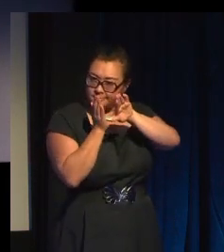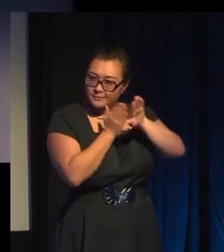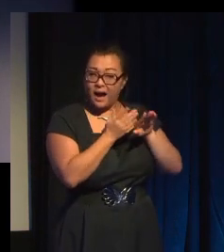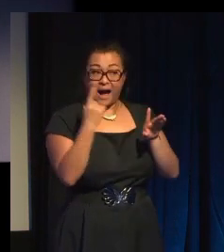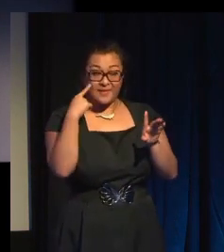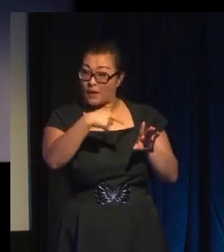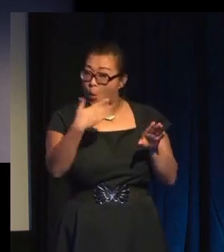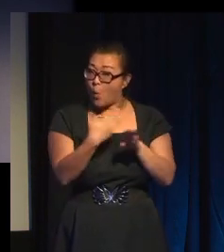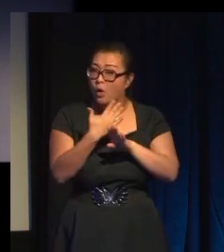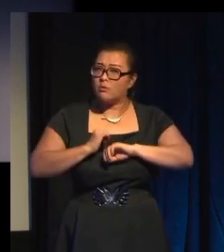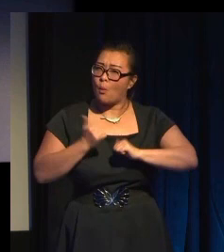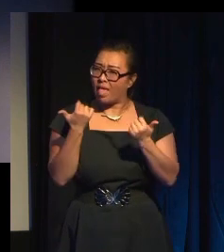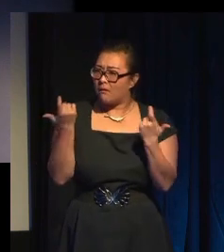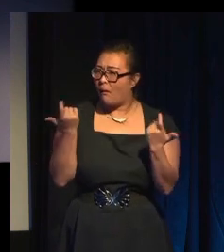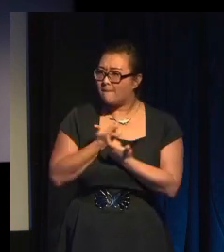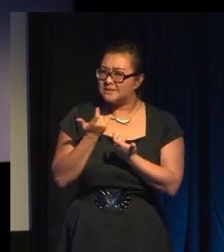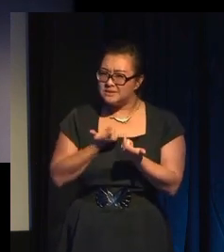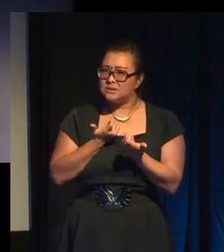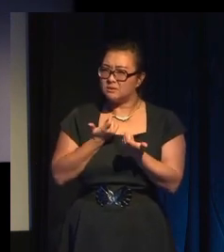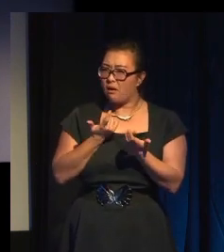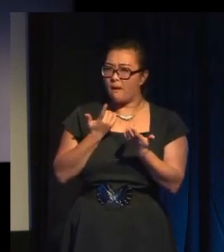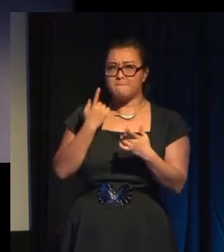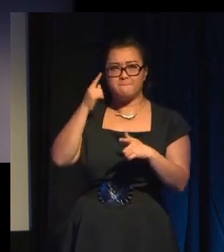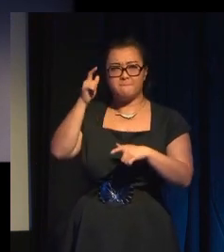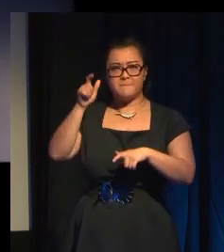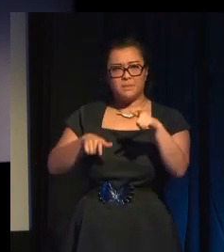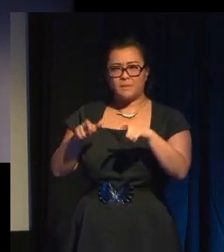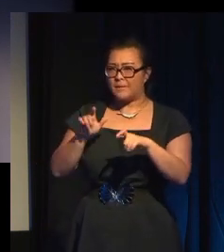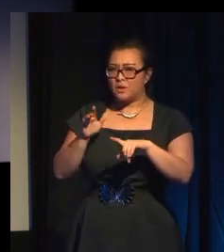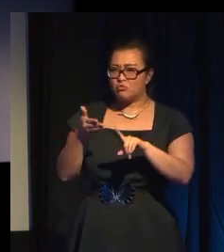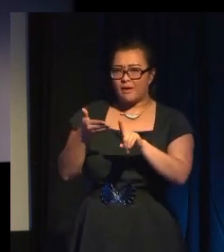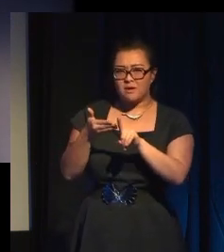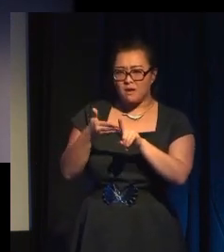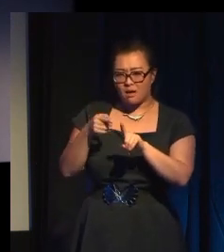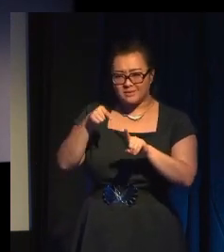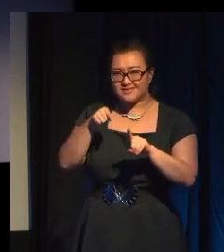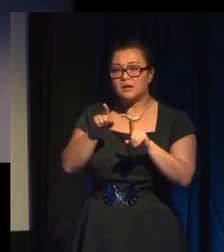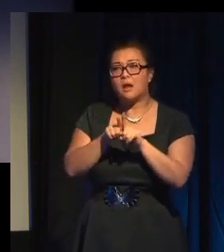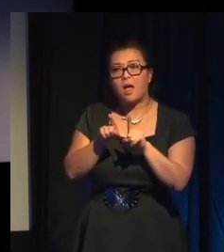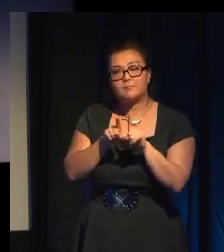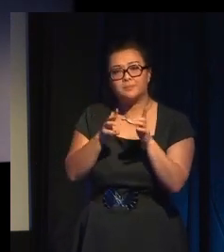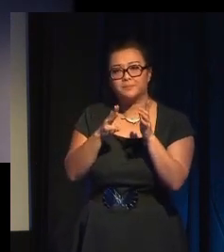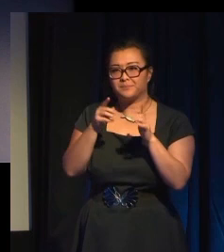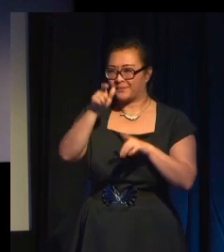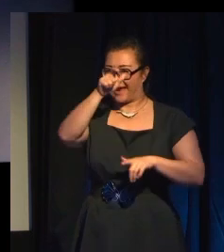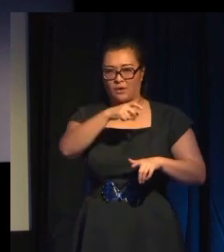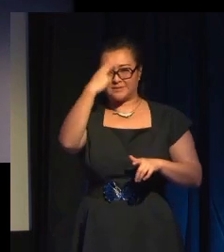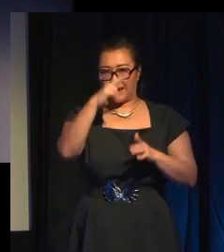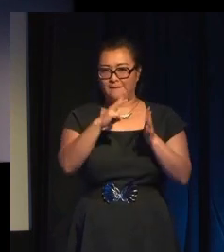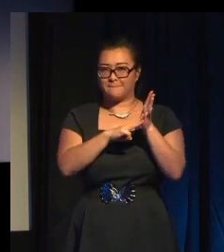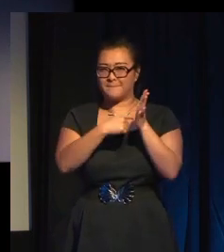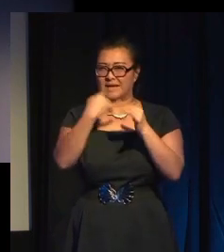in comedy. People may recognise this as Mrs Slocum from Are You Being Served? And